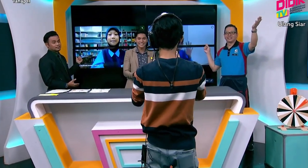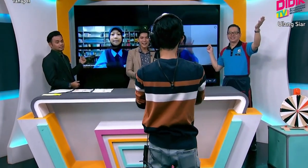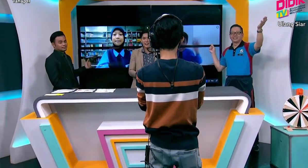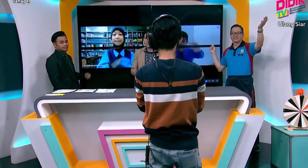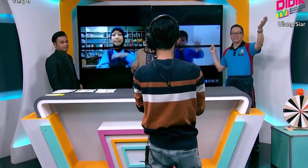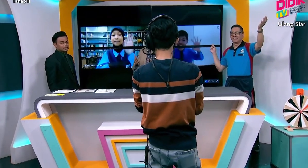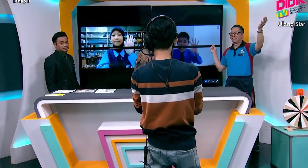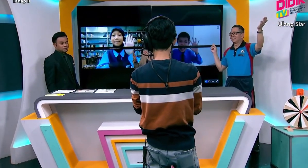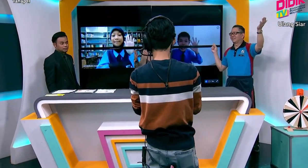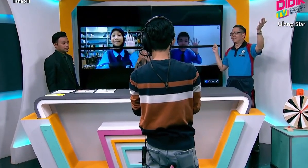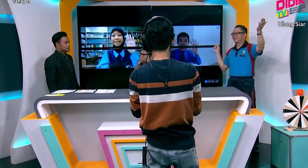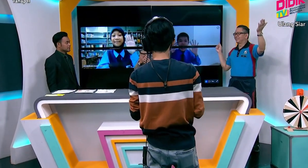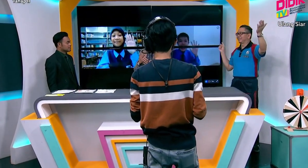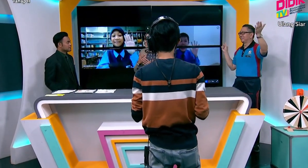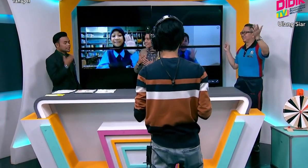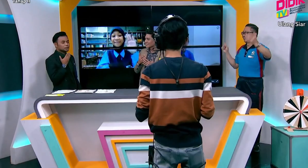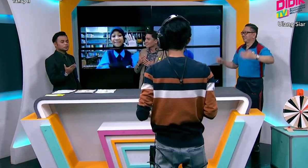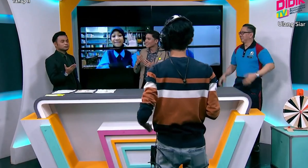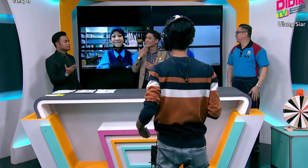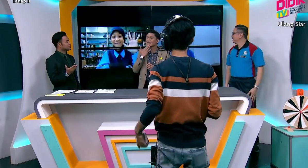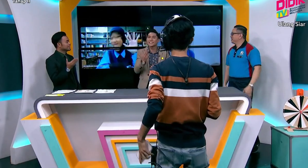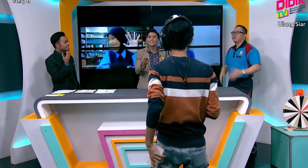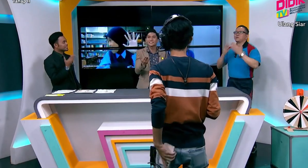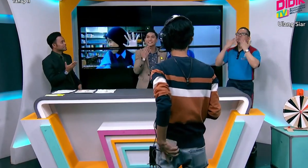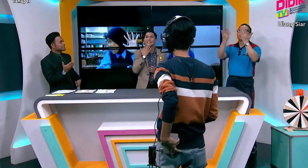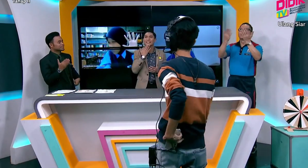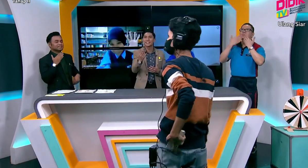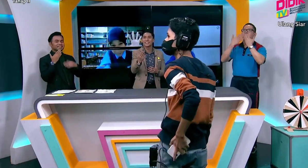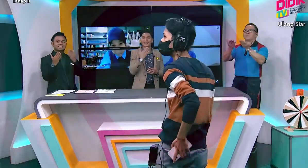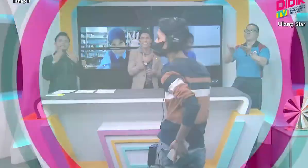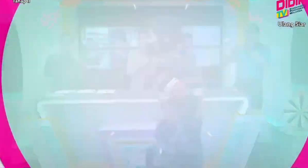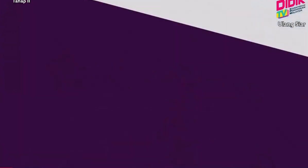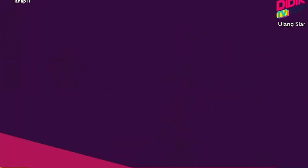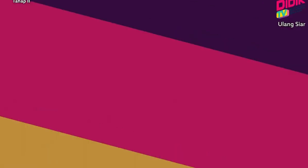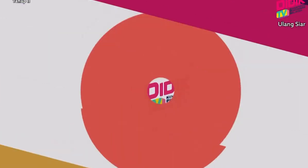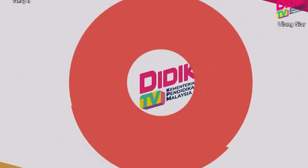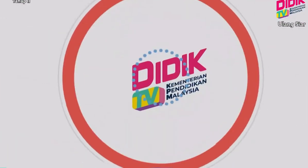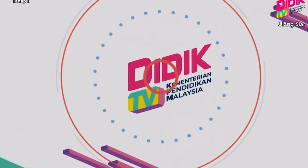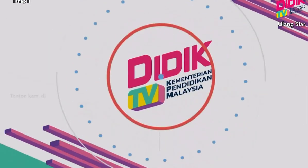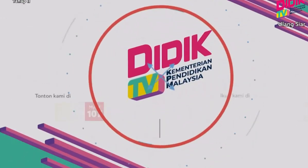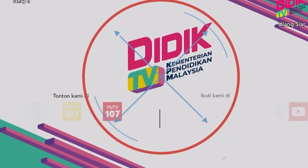Terima kasih kerana menonton!